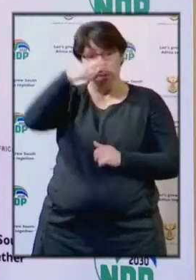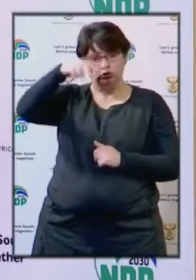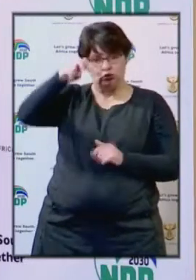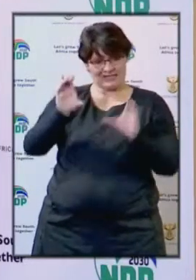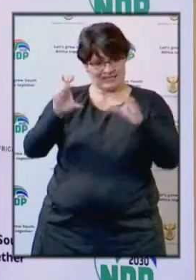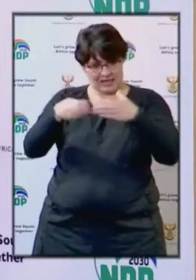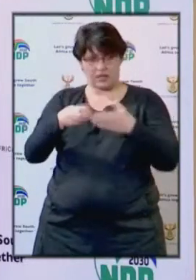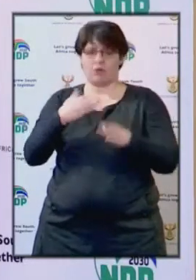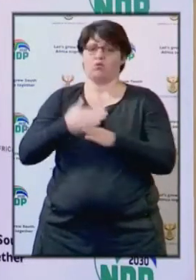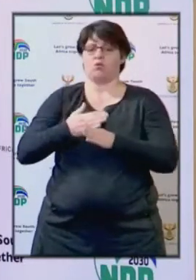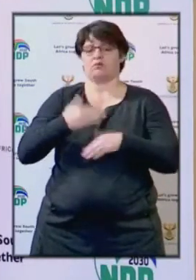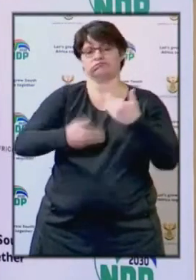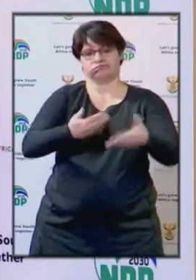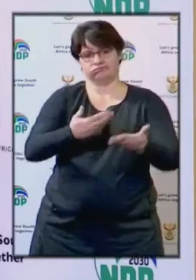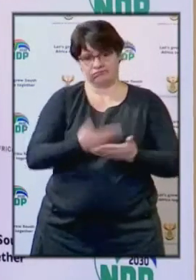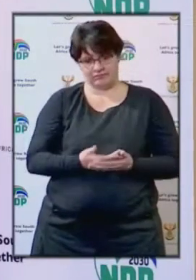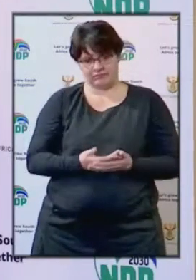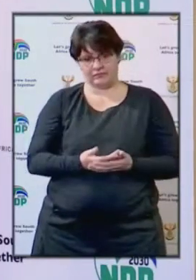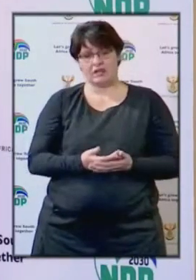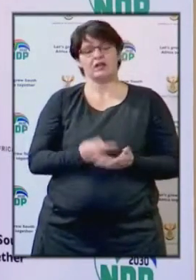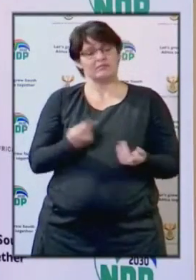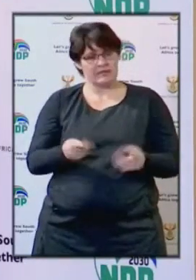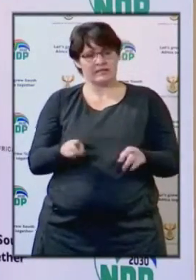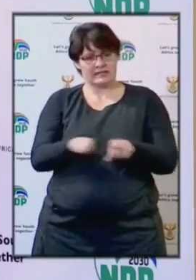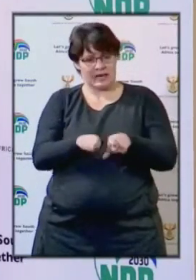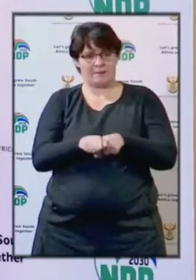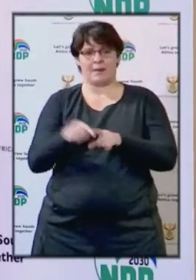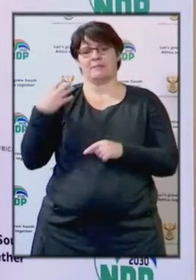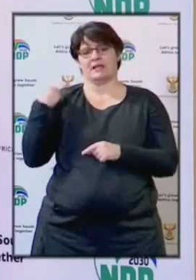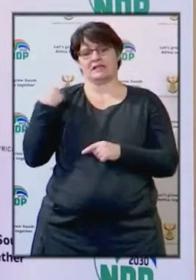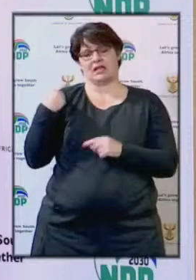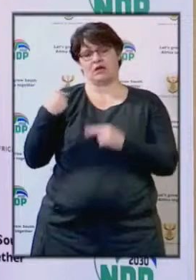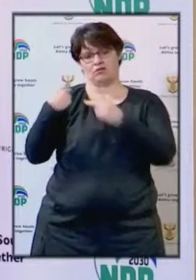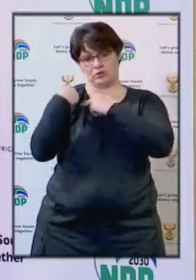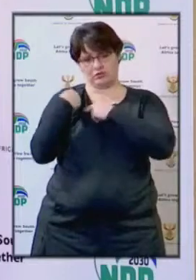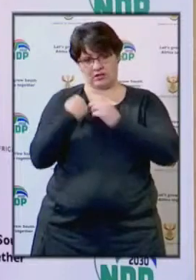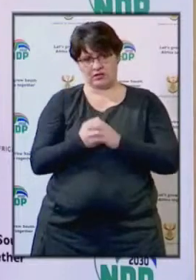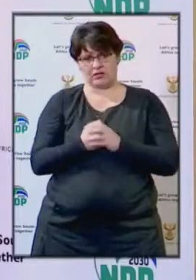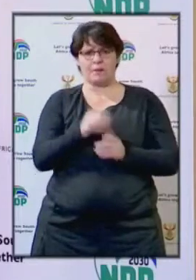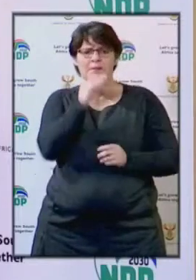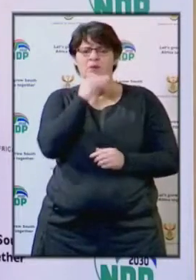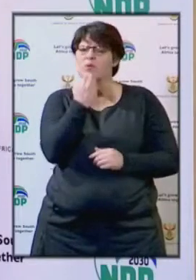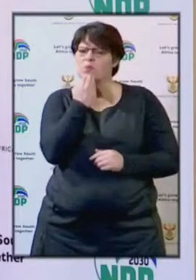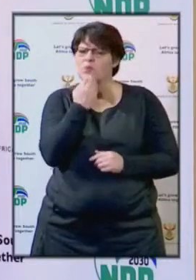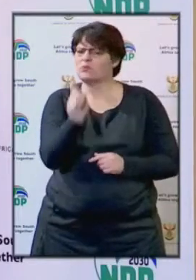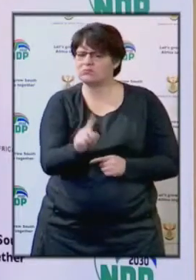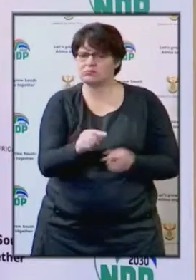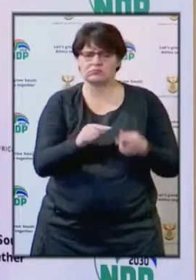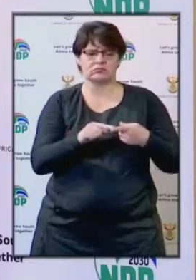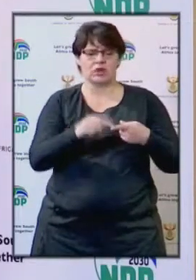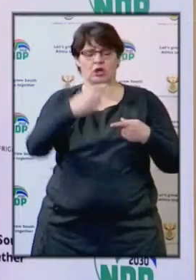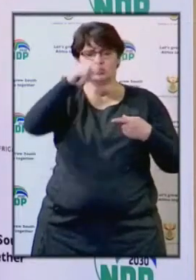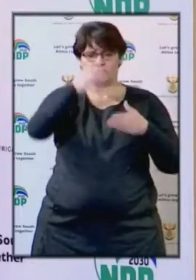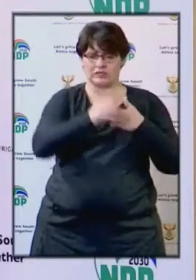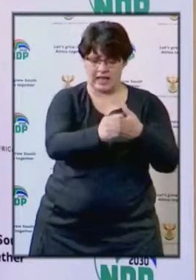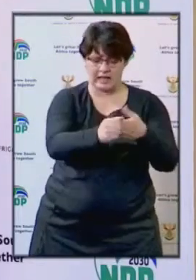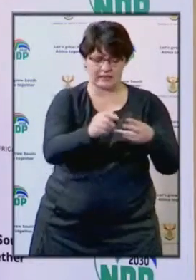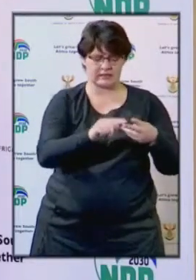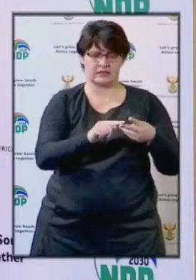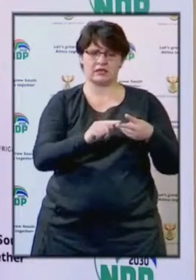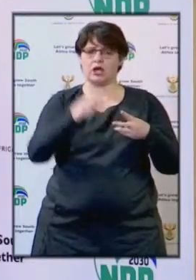sector as the minister responsible for the sector. This will include tourist guides, tour operators,